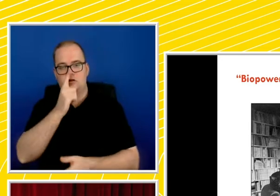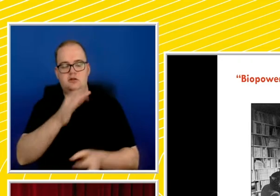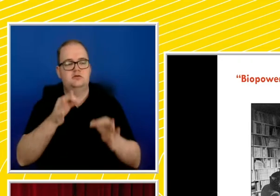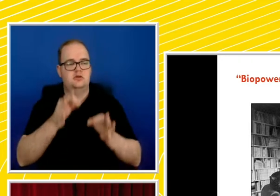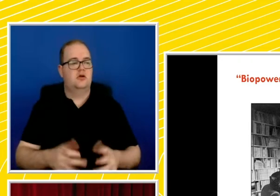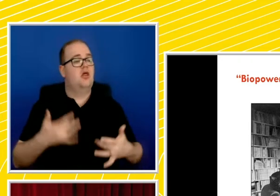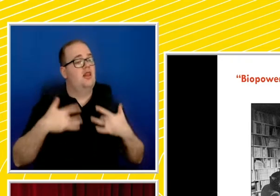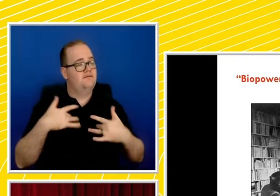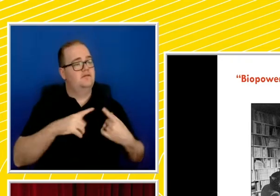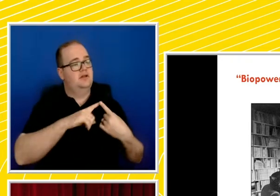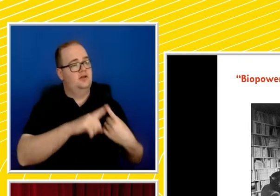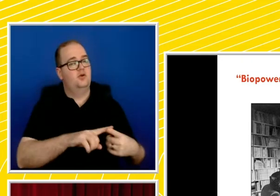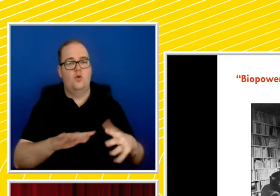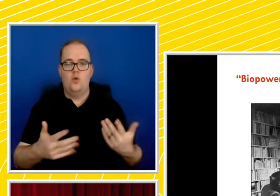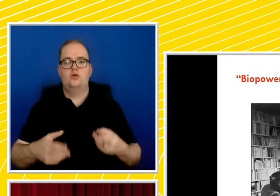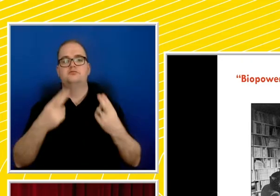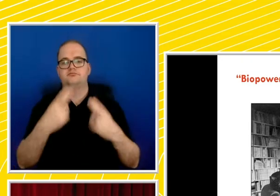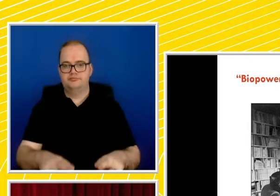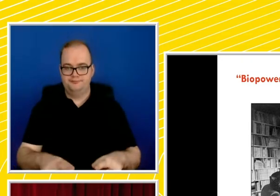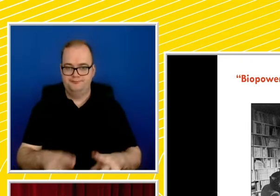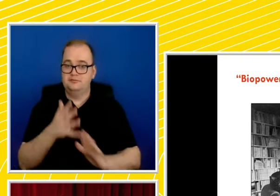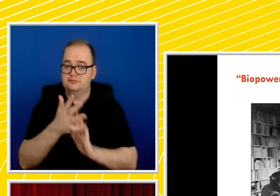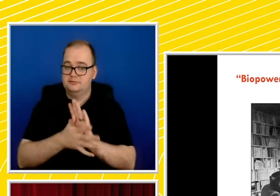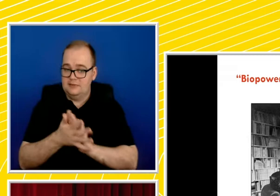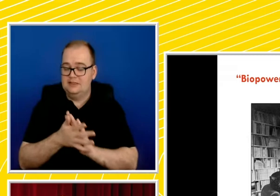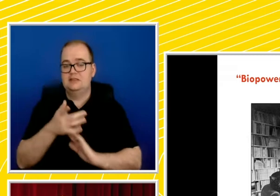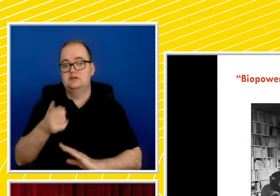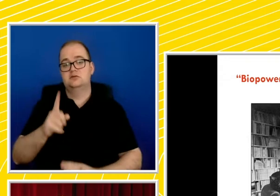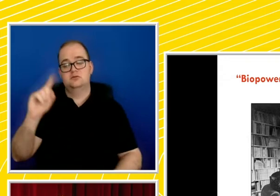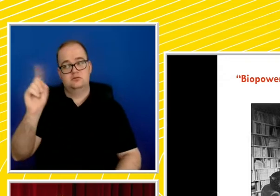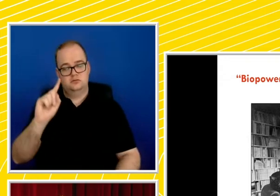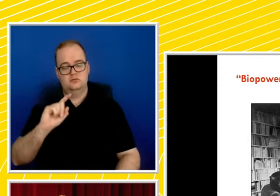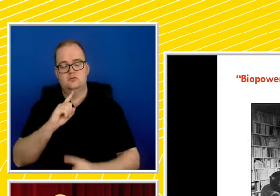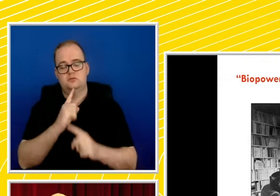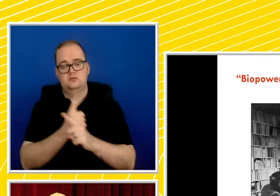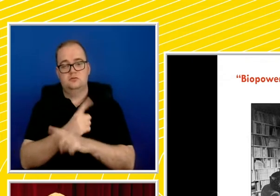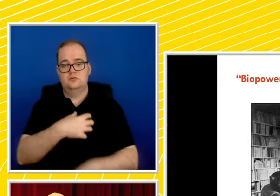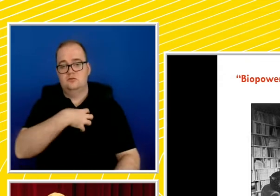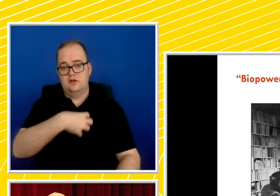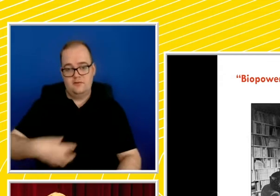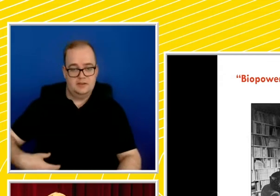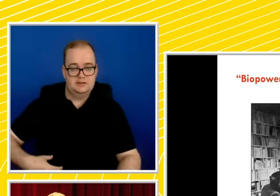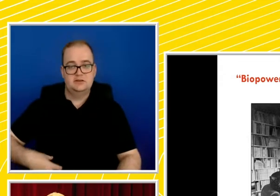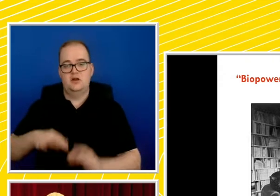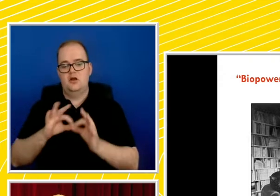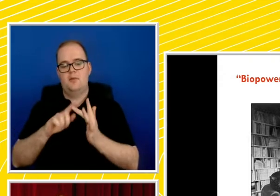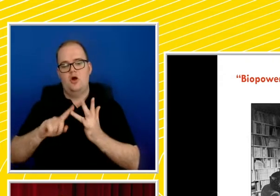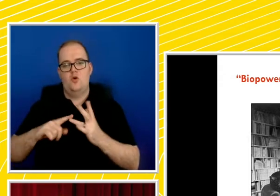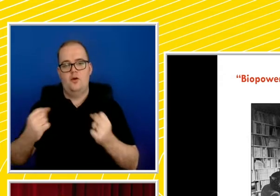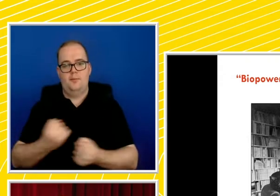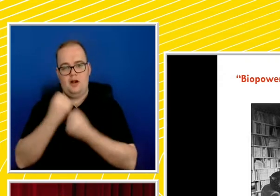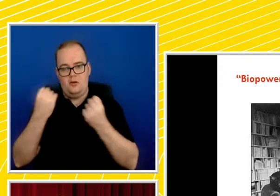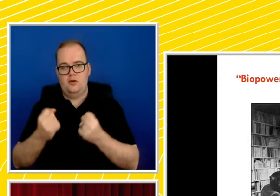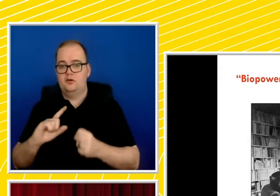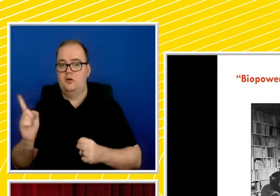essence, governmentality in Foucault's construction of biopower inverts this to one of making live or letting